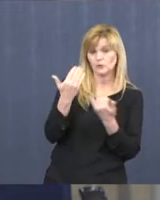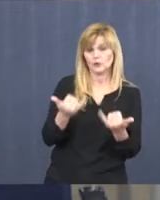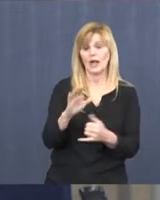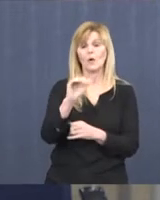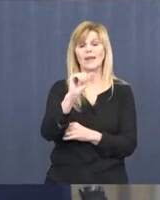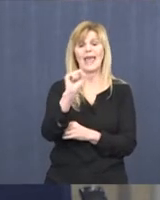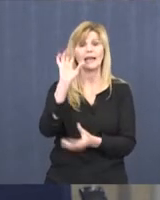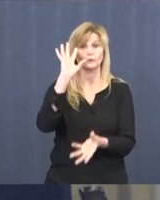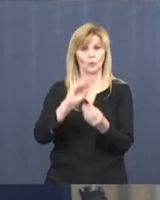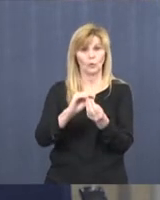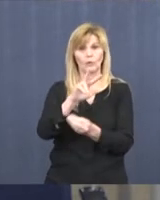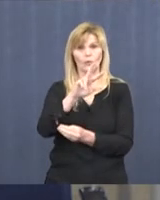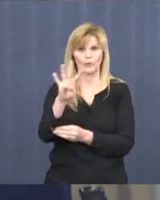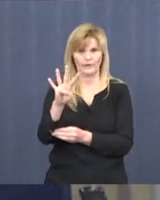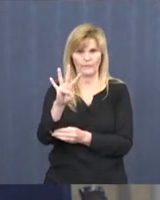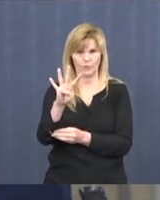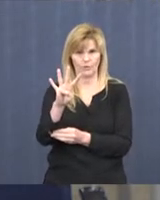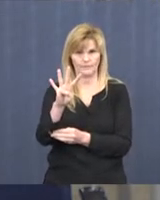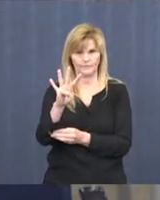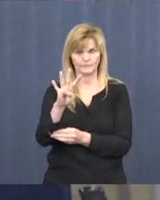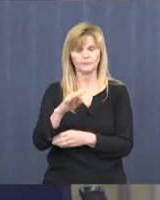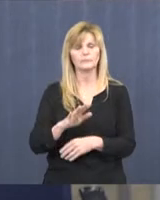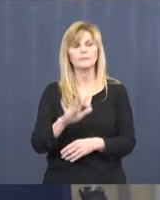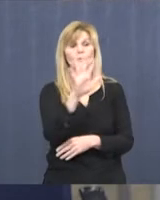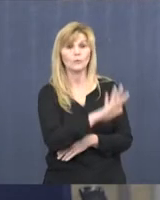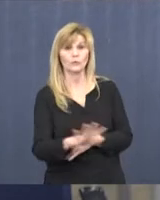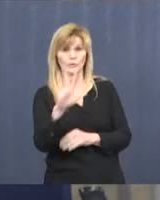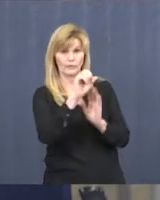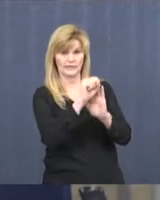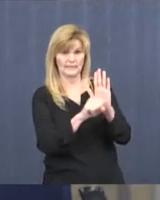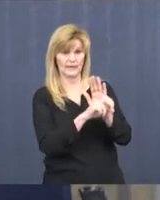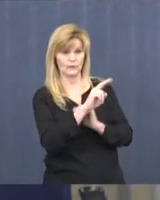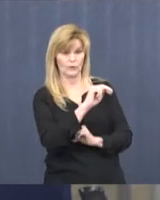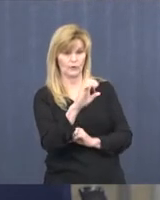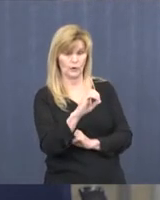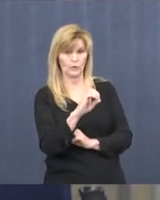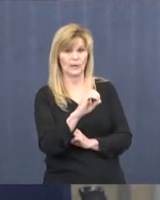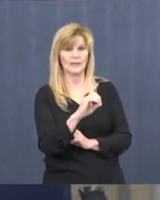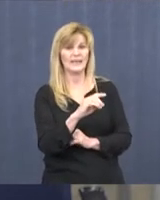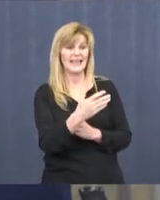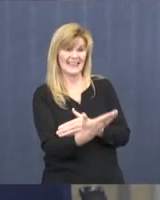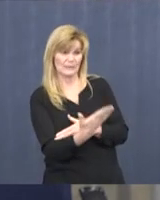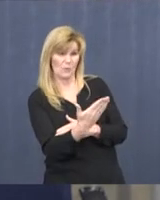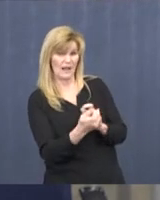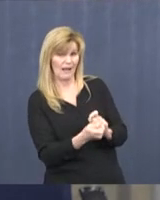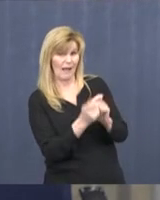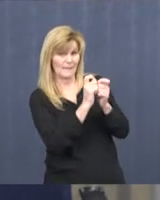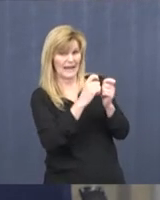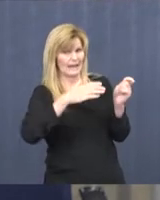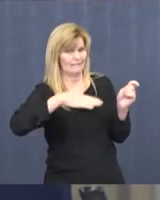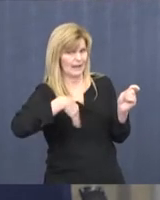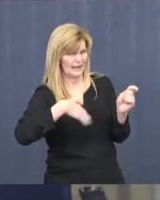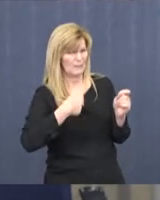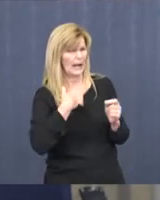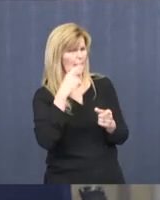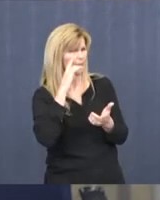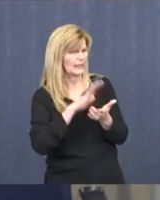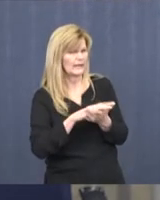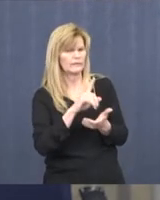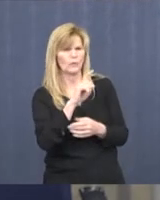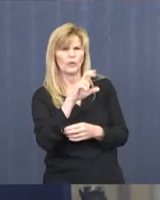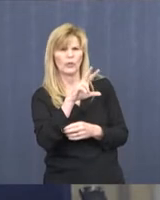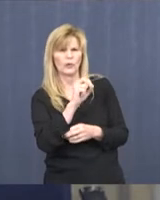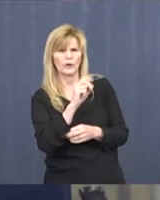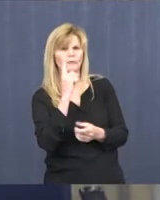34. In the state, they hadn't updated numbers as of this morning, but I think it's probably in the 130s now for